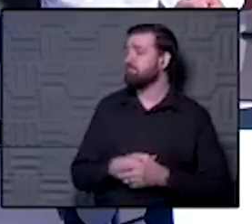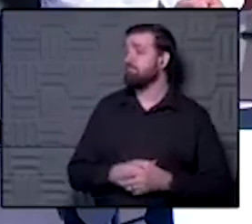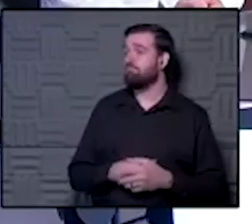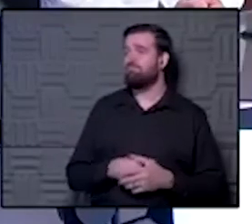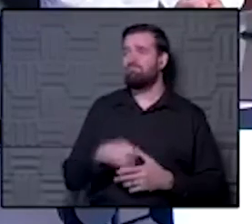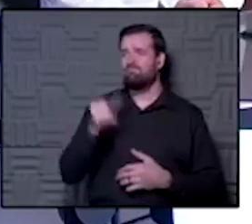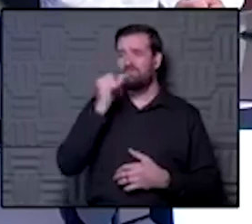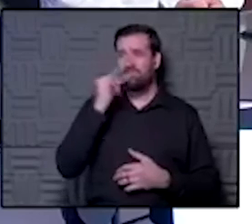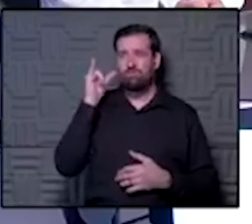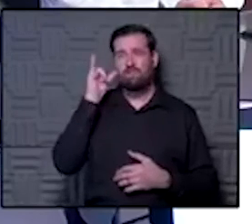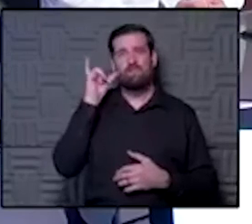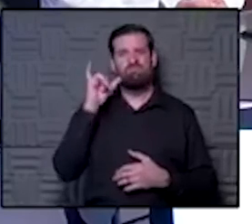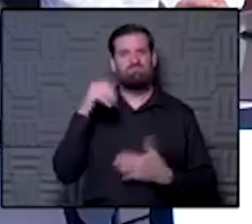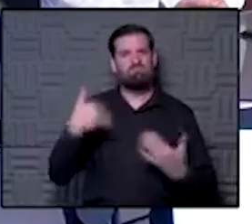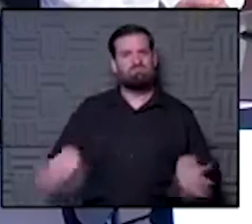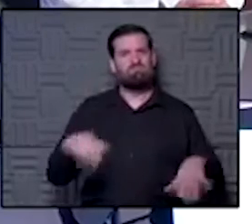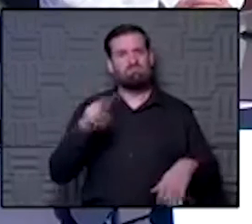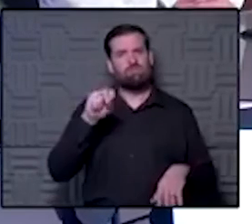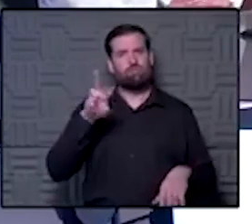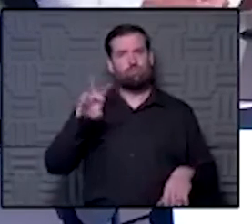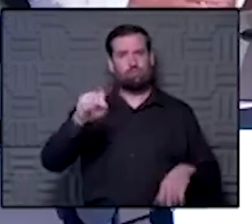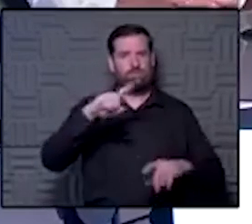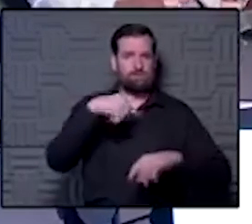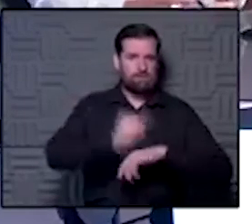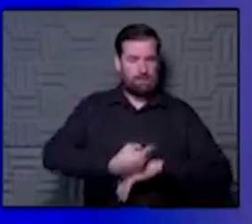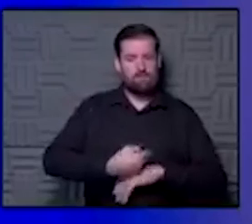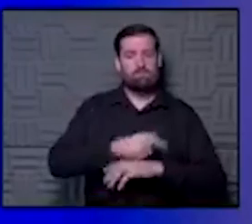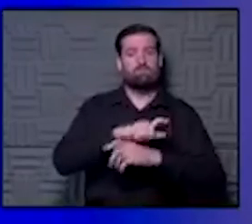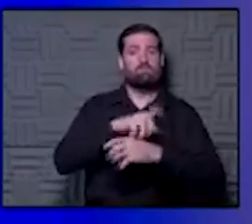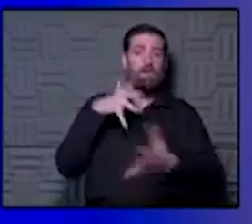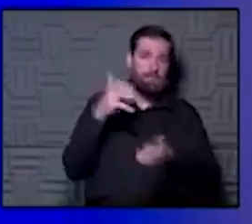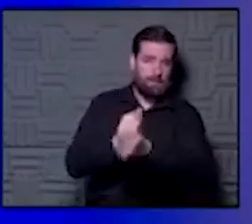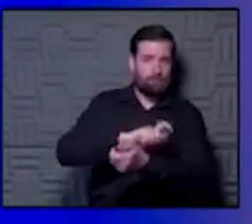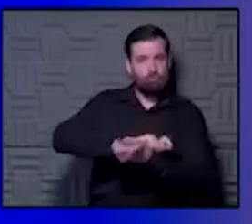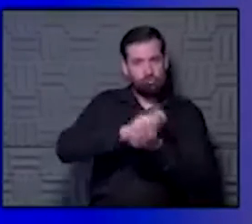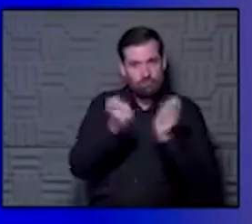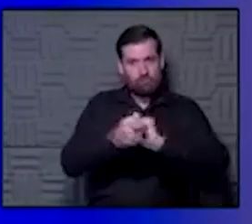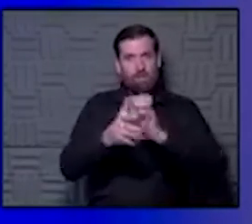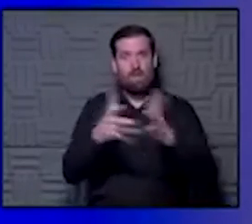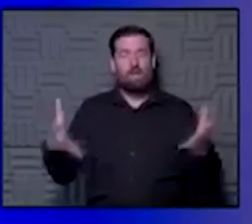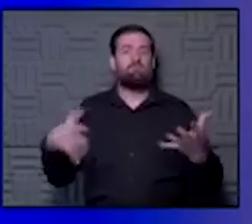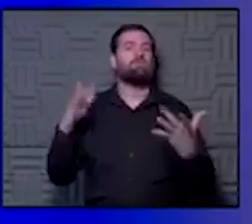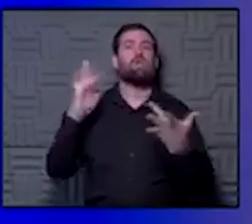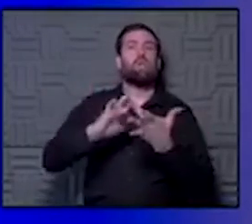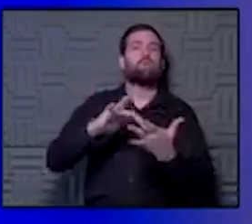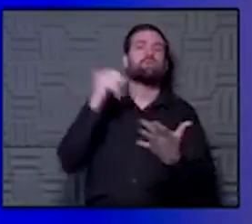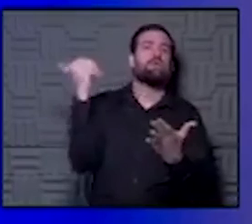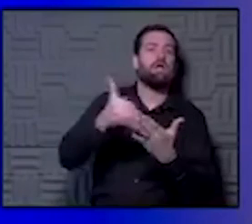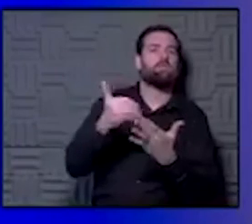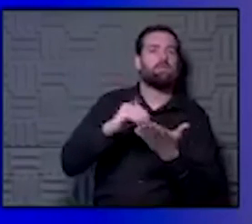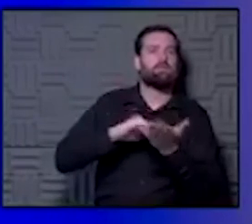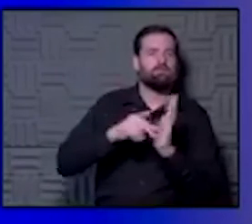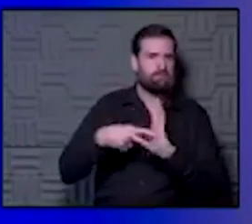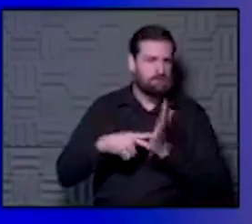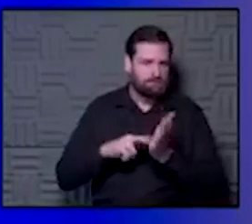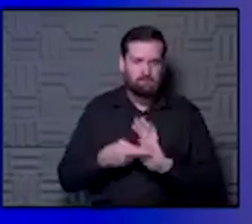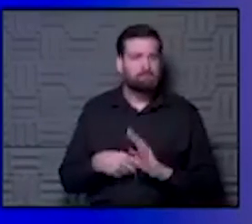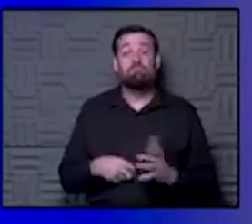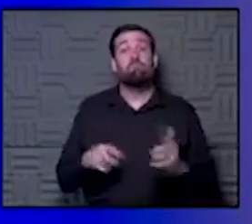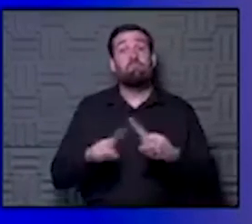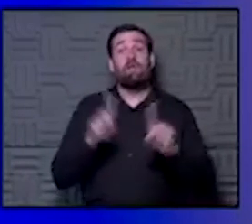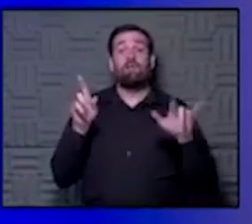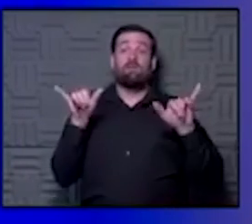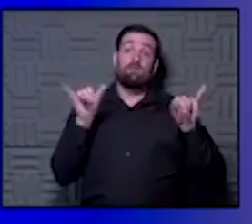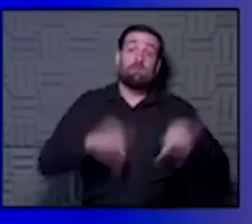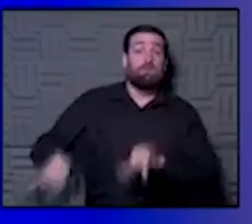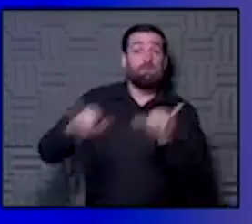yesterday I think was a big news day for the CDC. They did update and change a lot of their guidance, including what is a close contact. Really, that should not change for